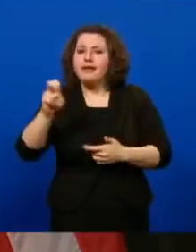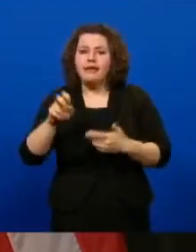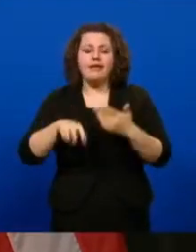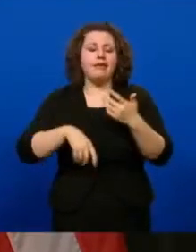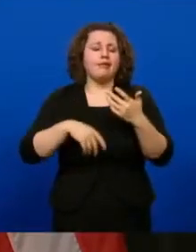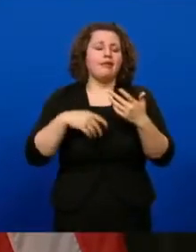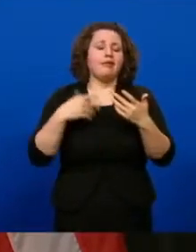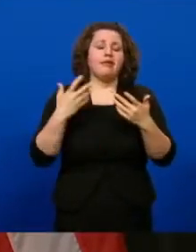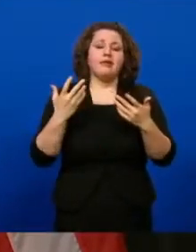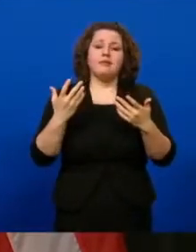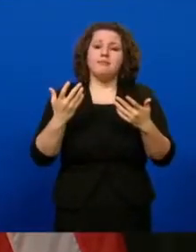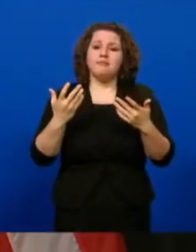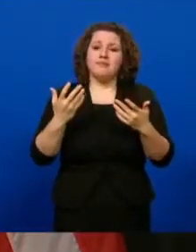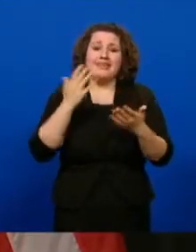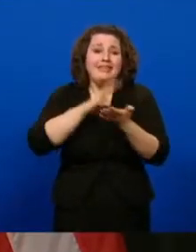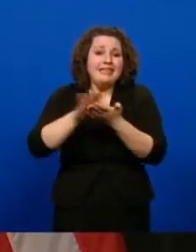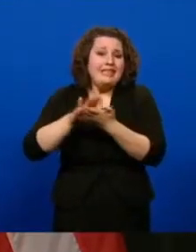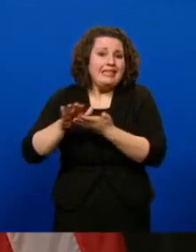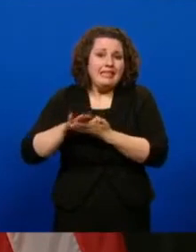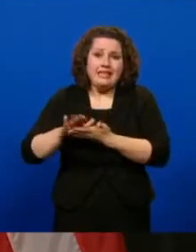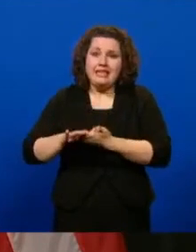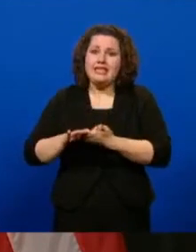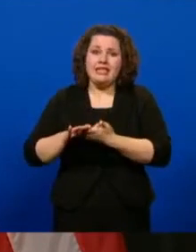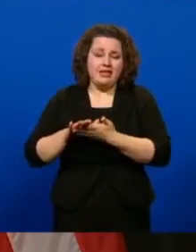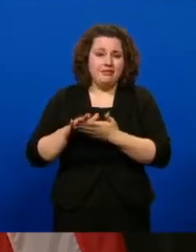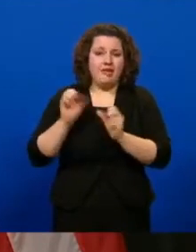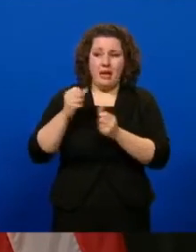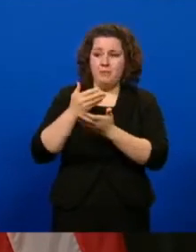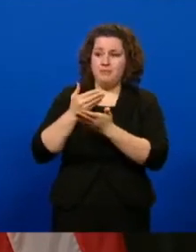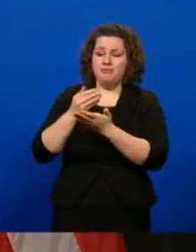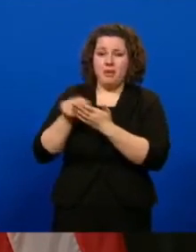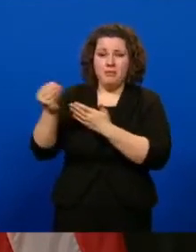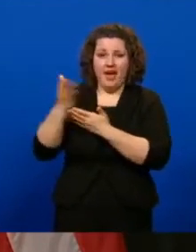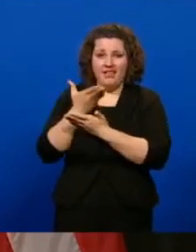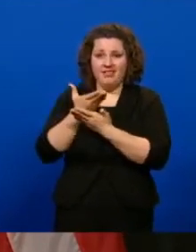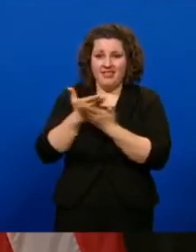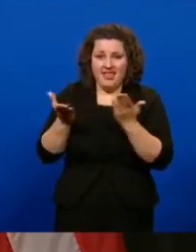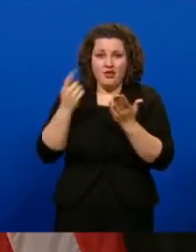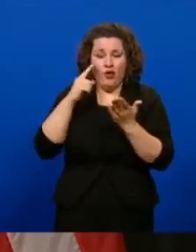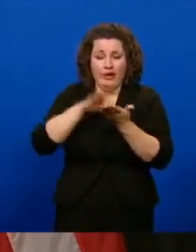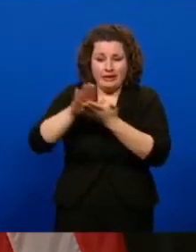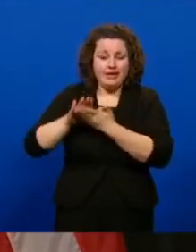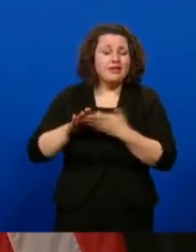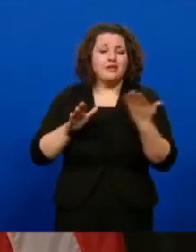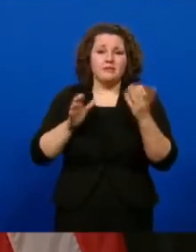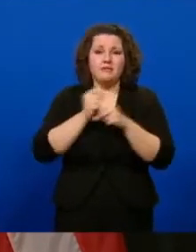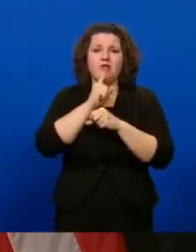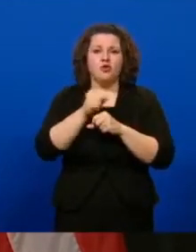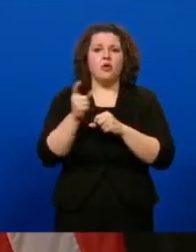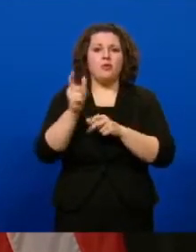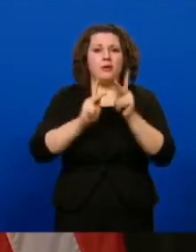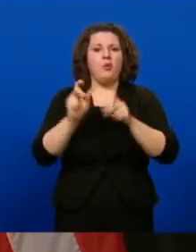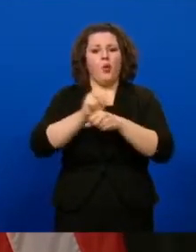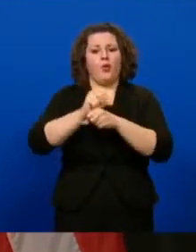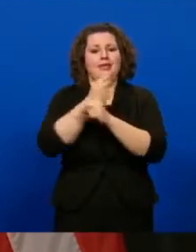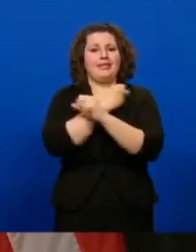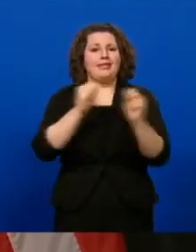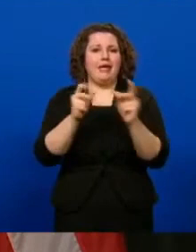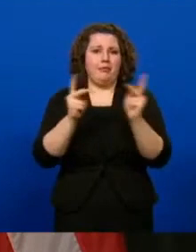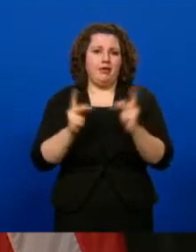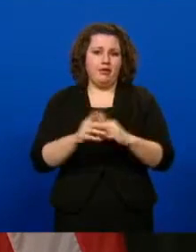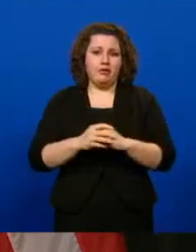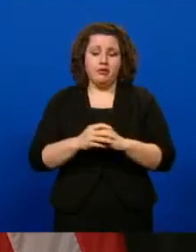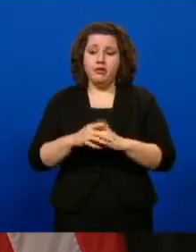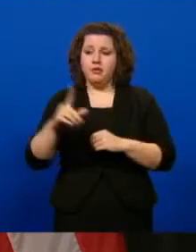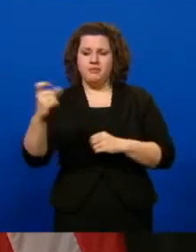the, you know, the cleaning products so that they can continue to make sure that, you know, everybody's working in a safe environment. Can I